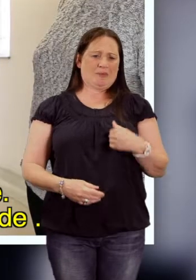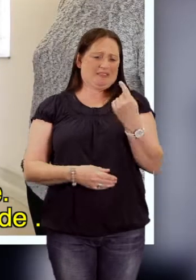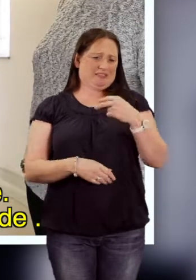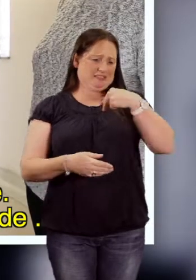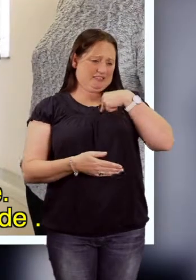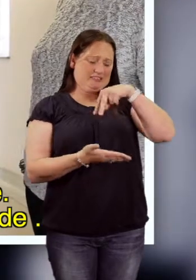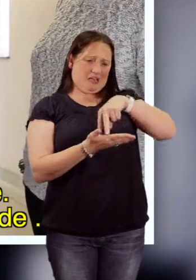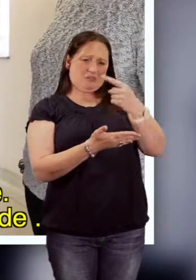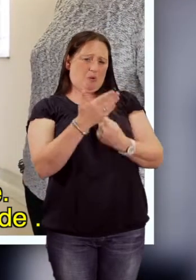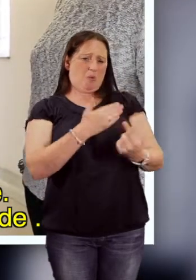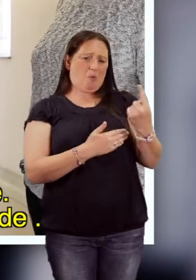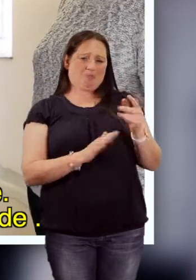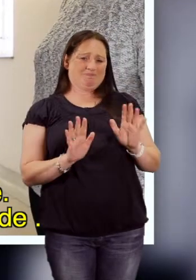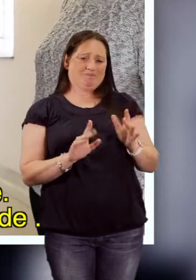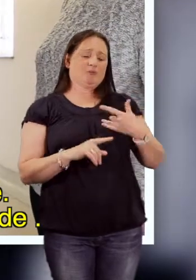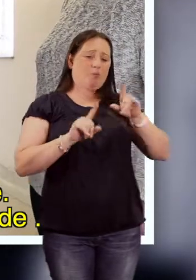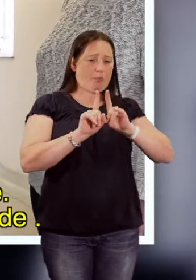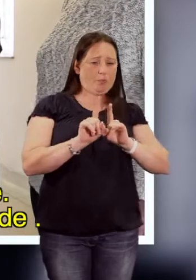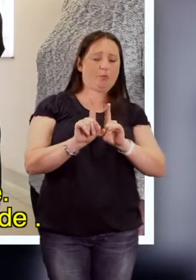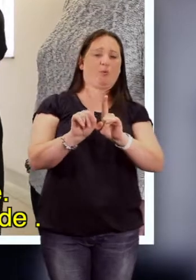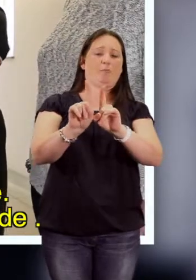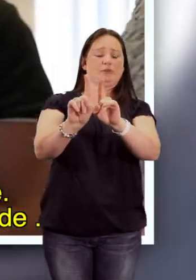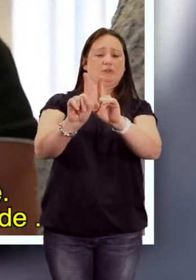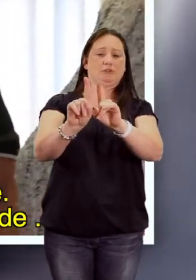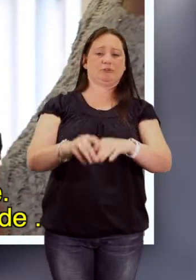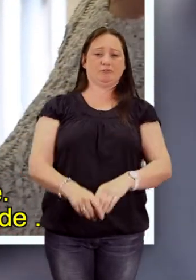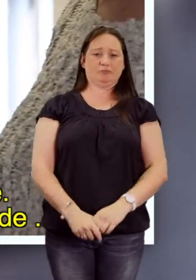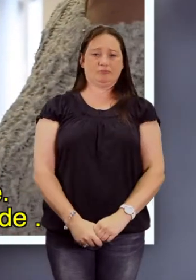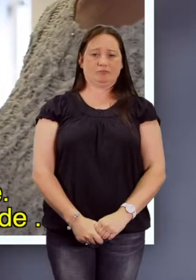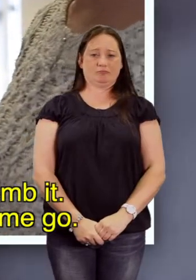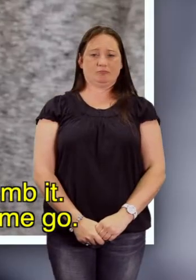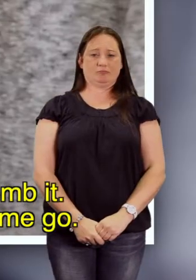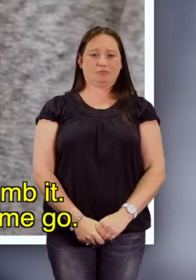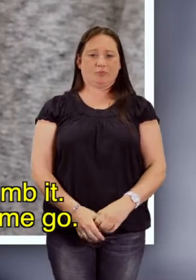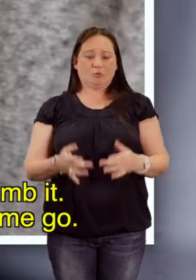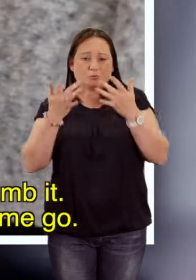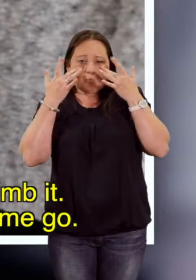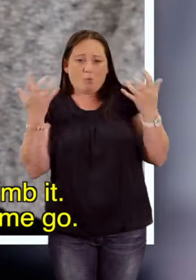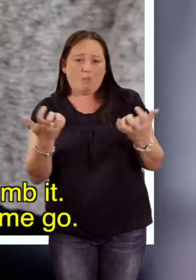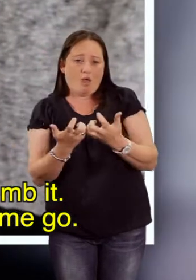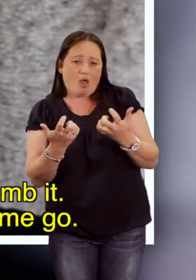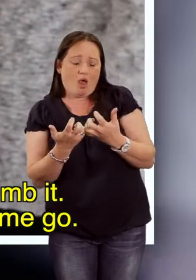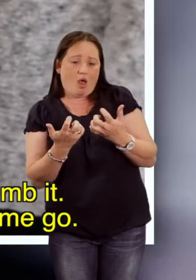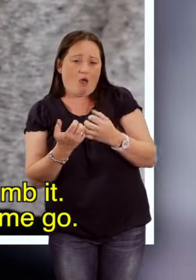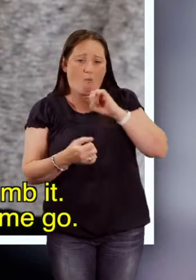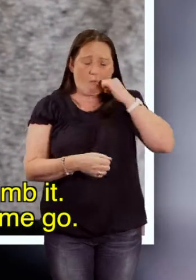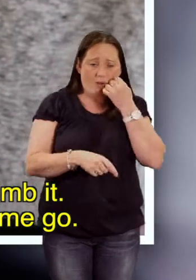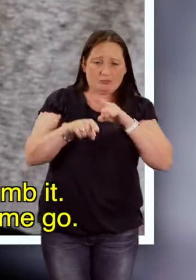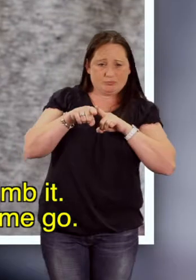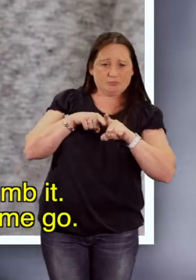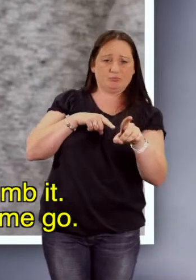let me stand alone, we need to walk side by side. Show me the rock while climbing.